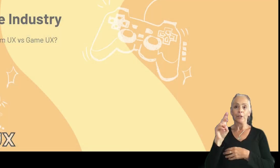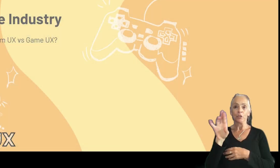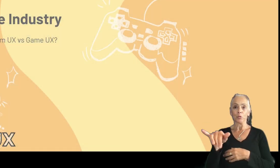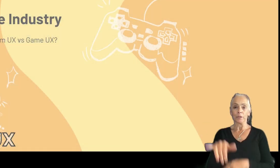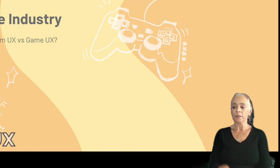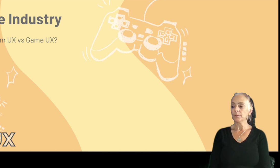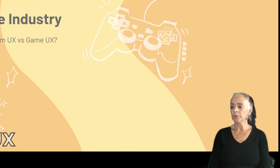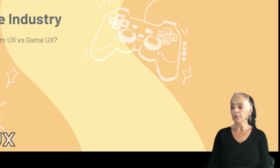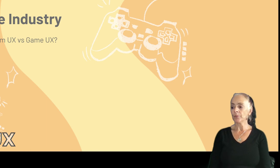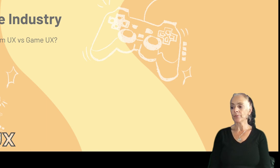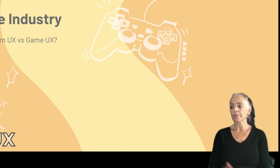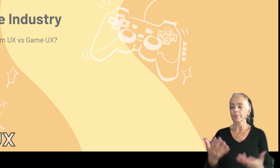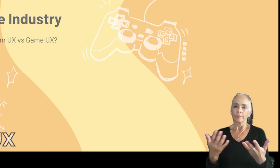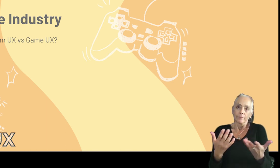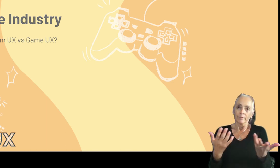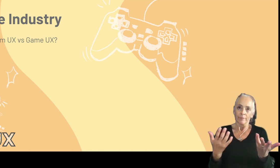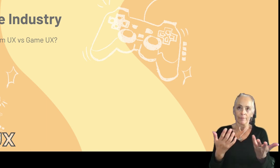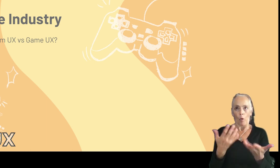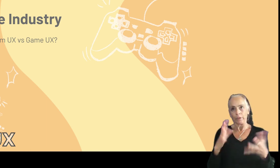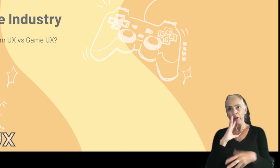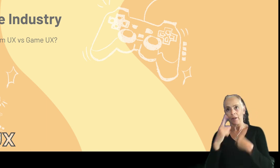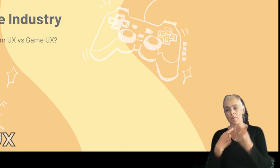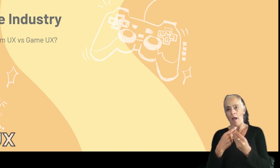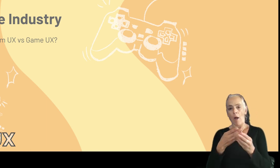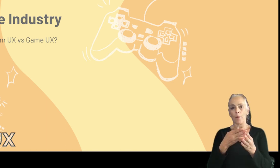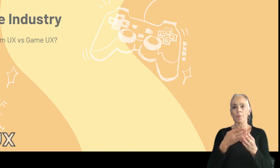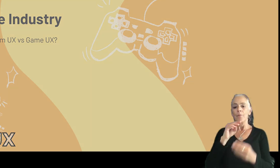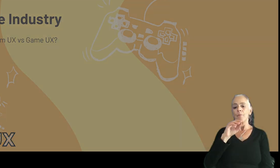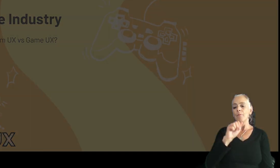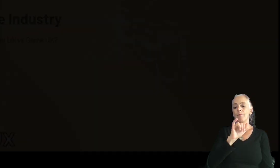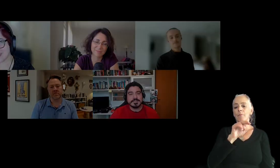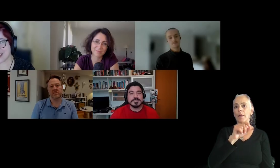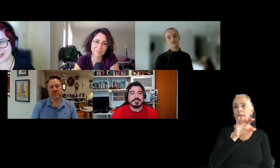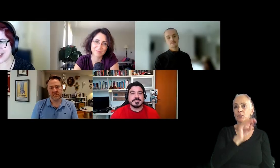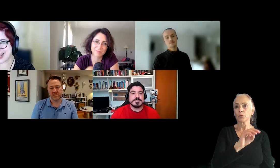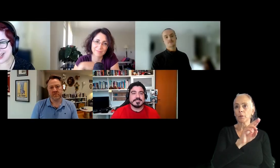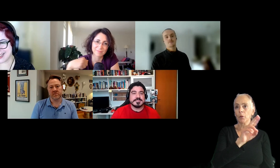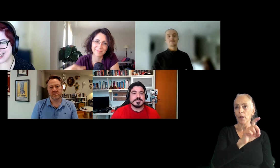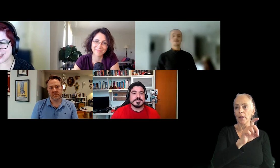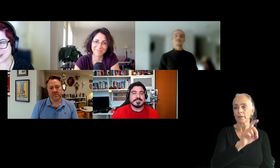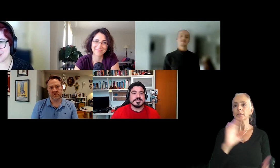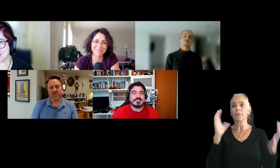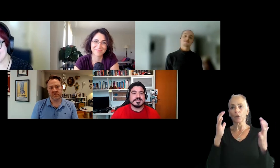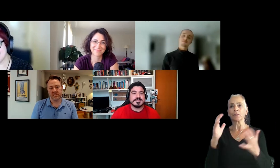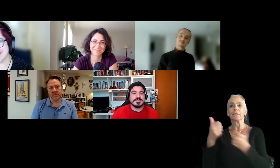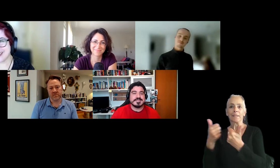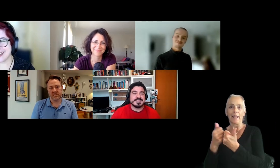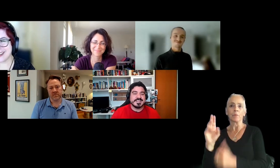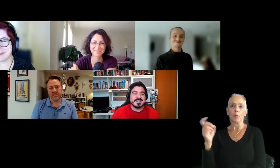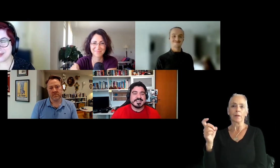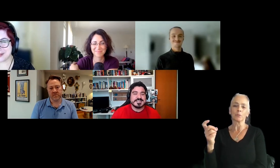to what we're already talking about mainstream UX versus being UX. I think we kind of answered before,